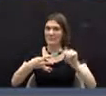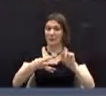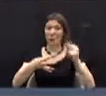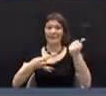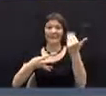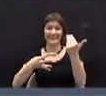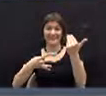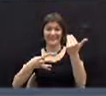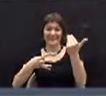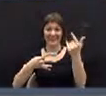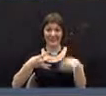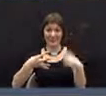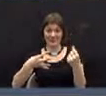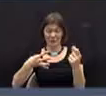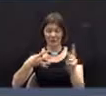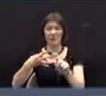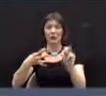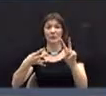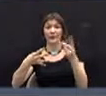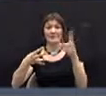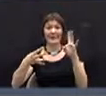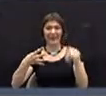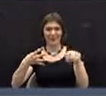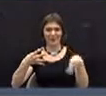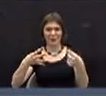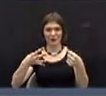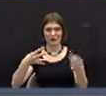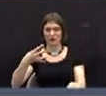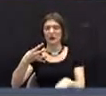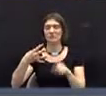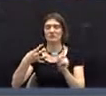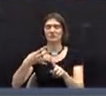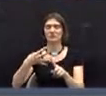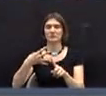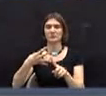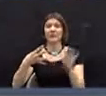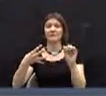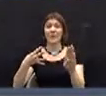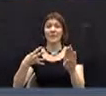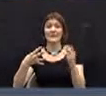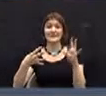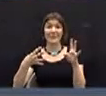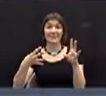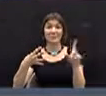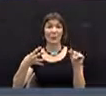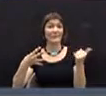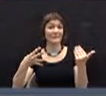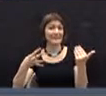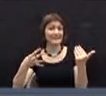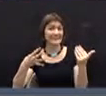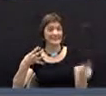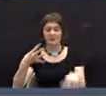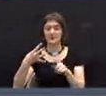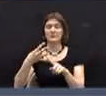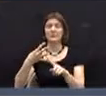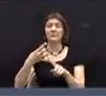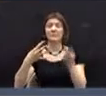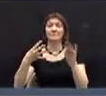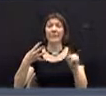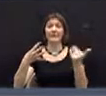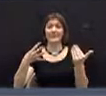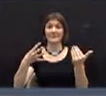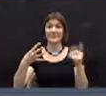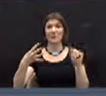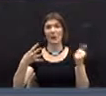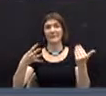15, 2014, November 17, 2014, February 17, 2015, and May